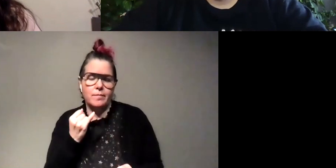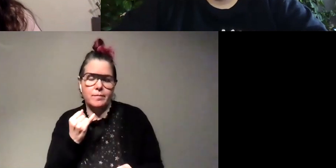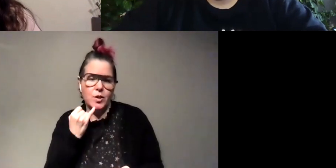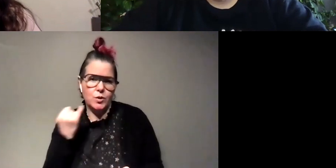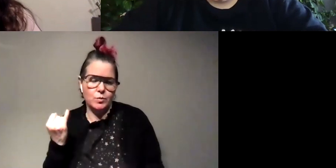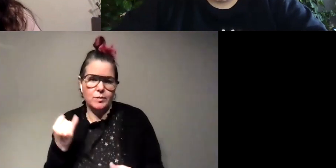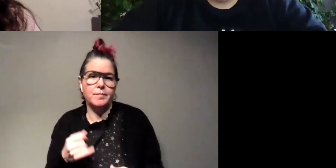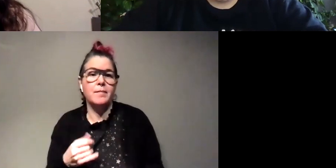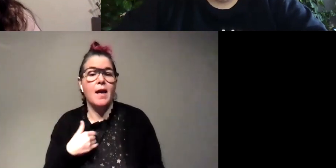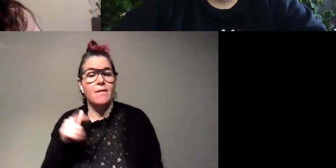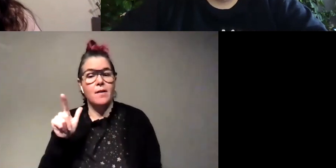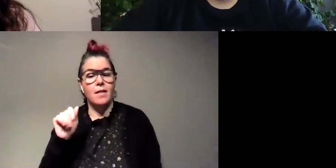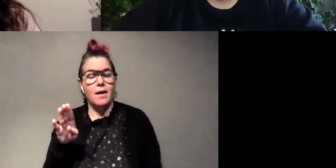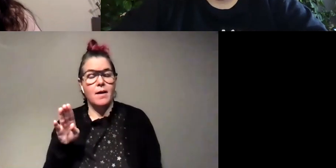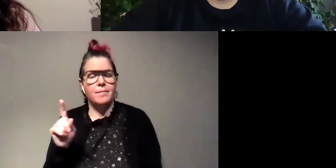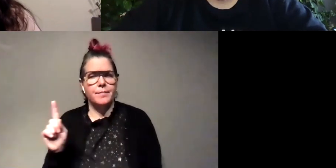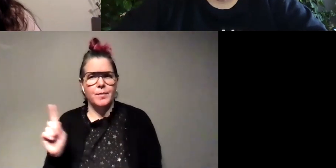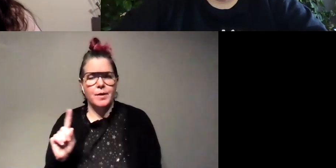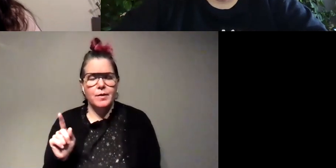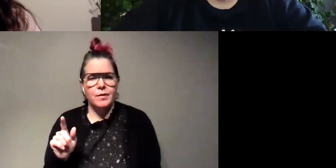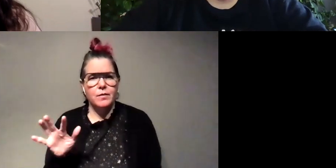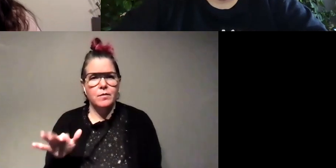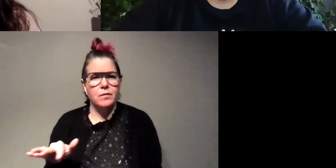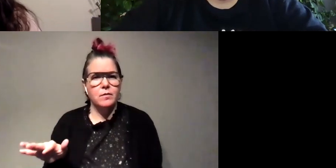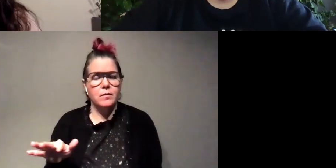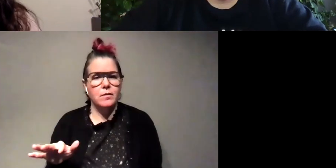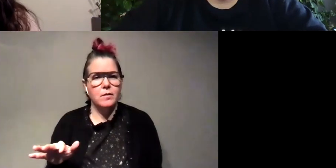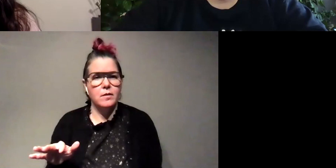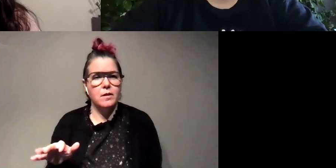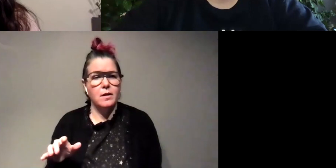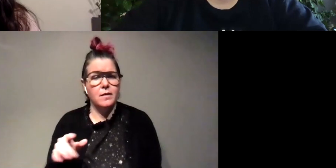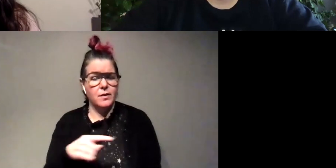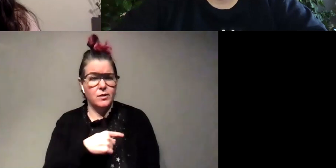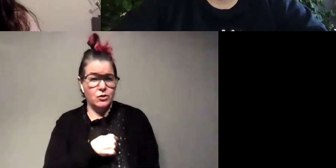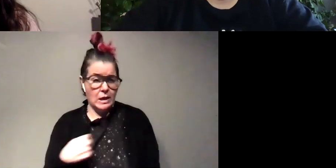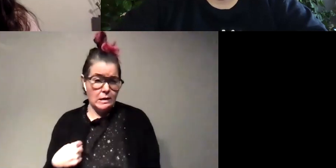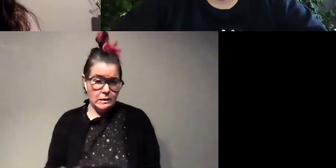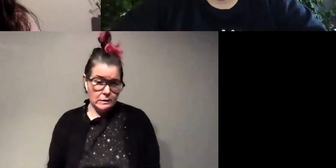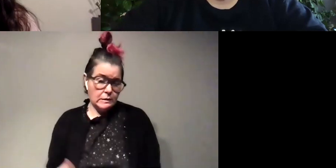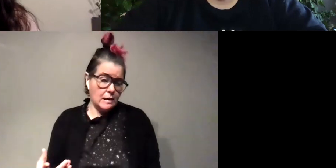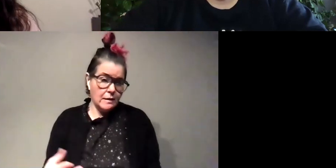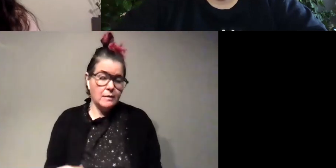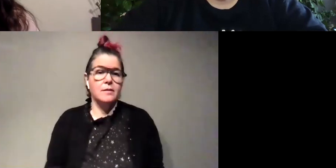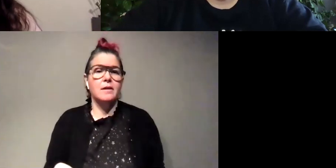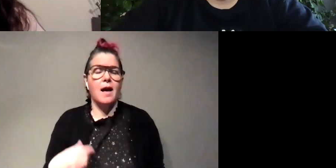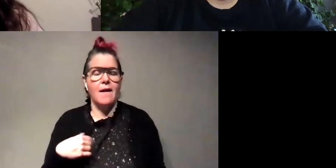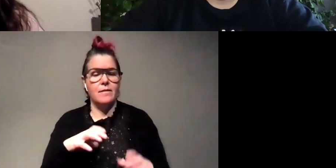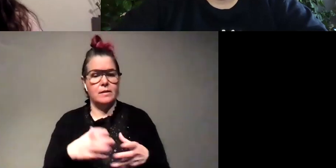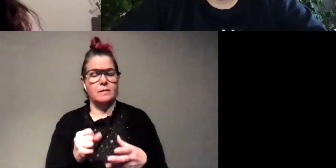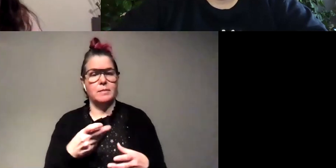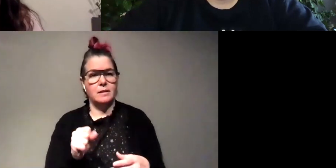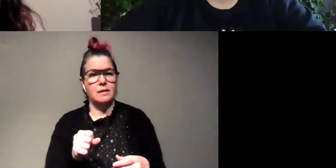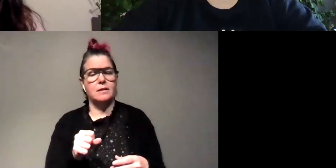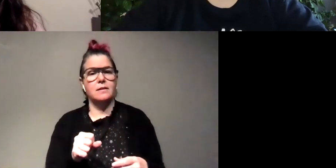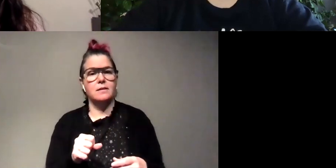in um i'm pretty sure they're in china that has there's a species of firefly that is like in culture